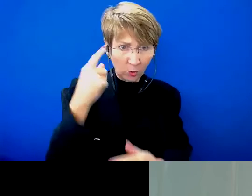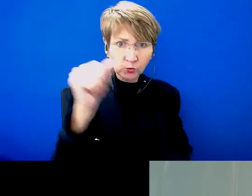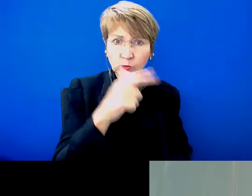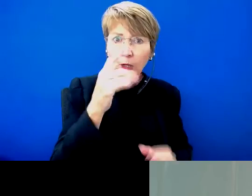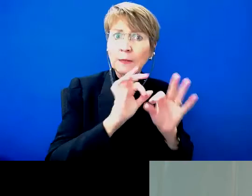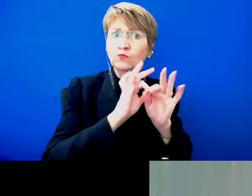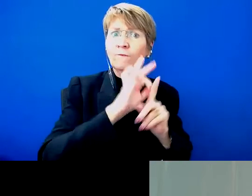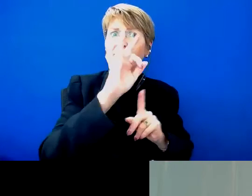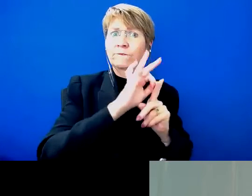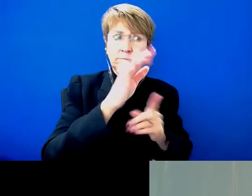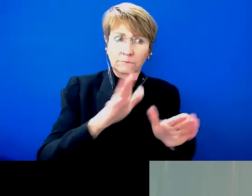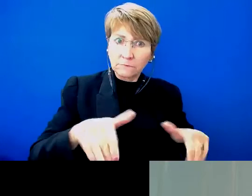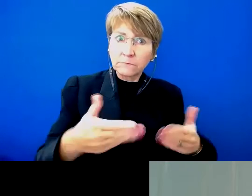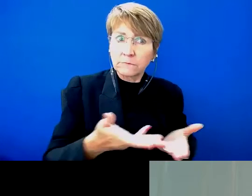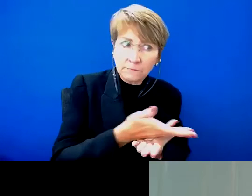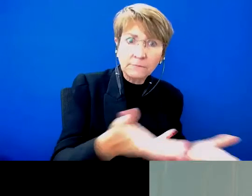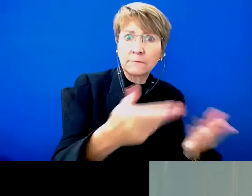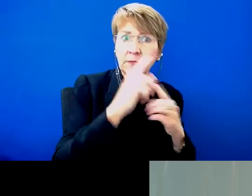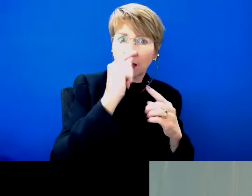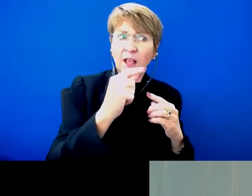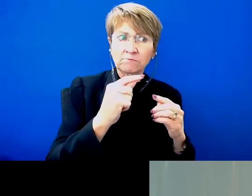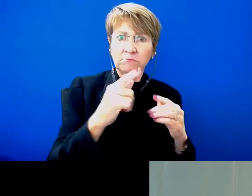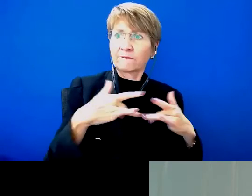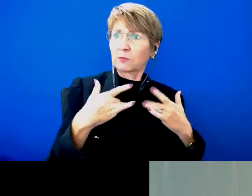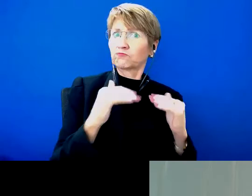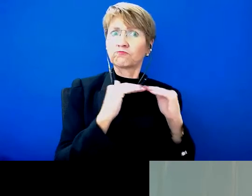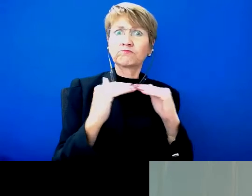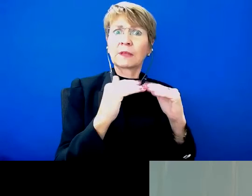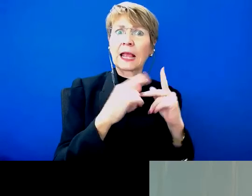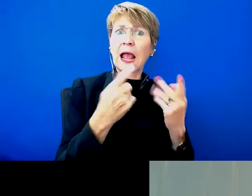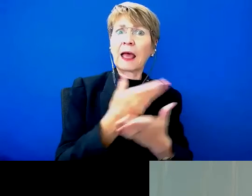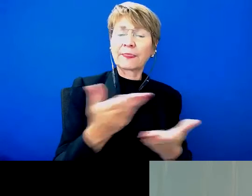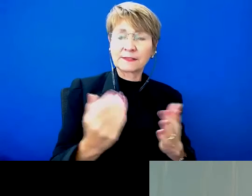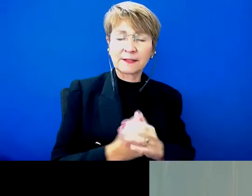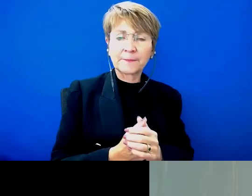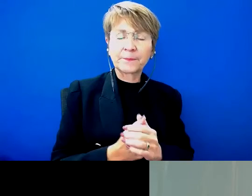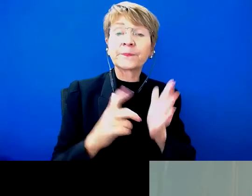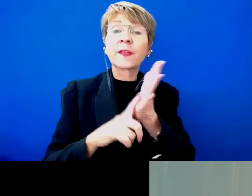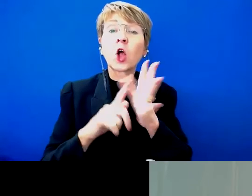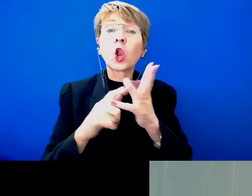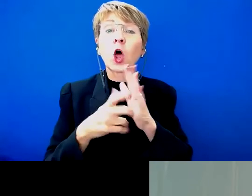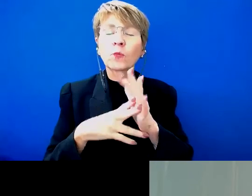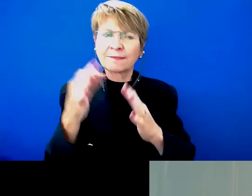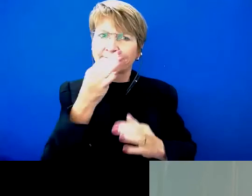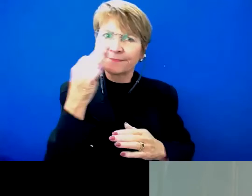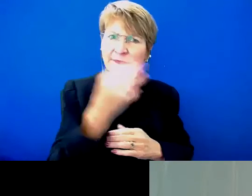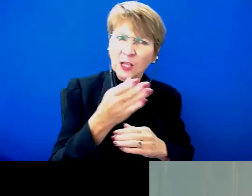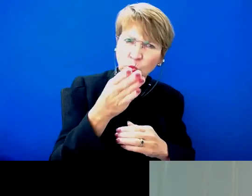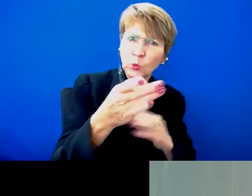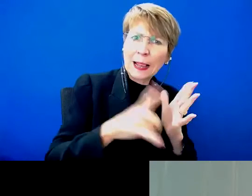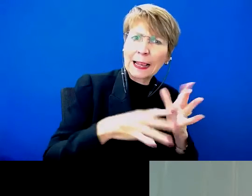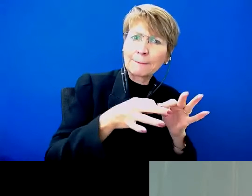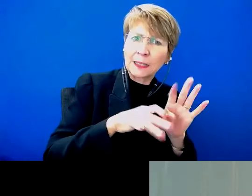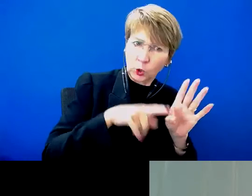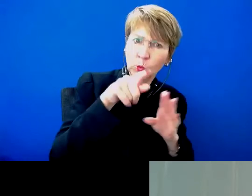the head with this, but you've been a part of this campaign since day one. So why did you as the president of an organization like Arata